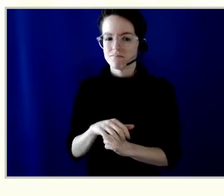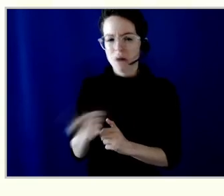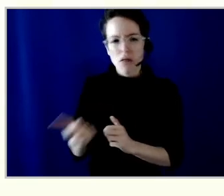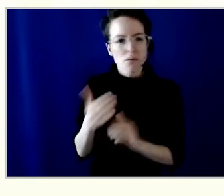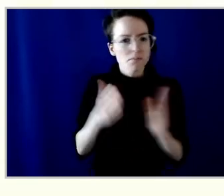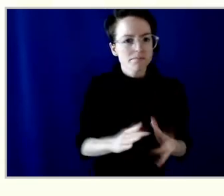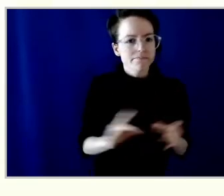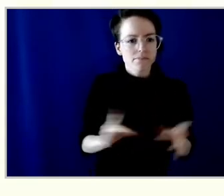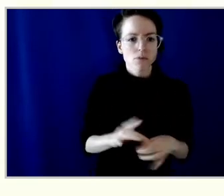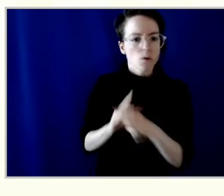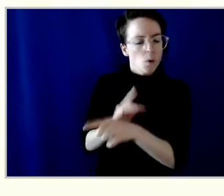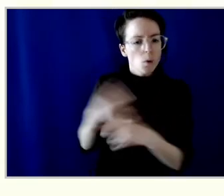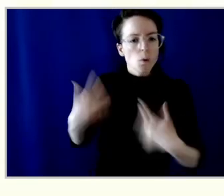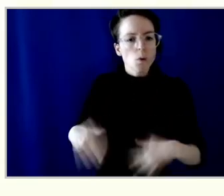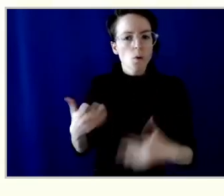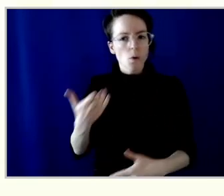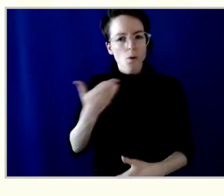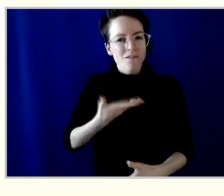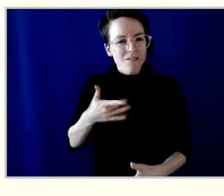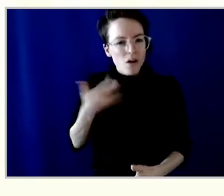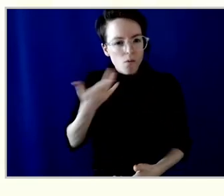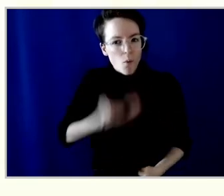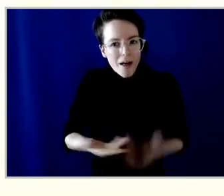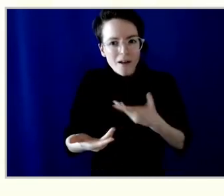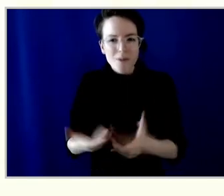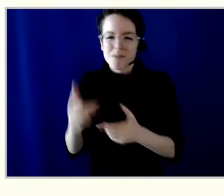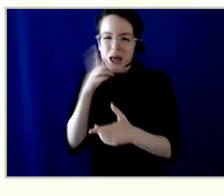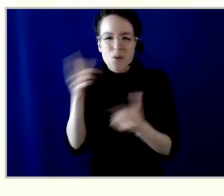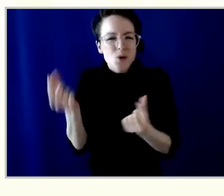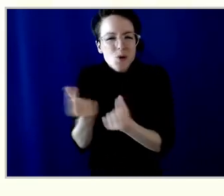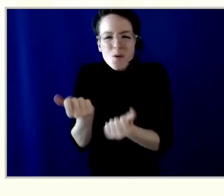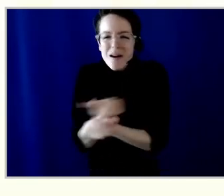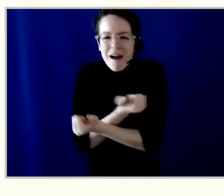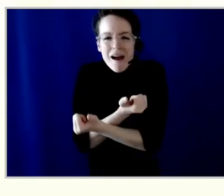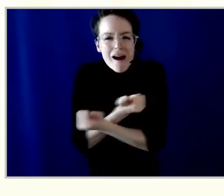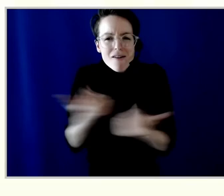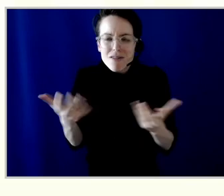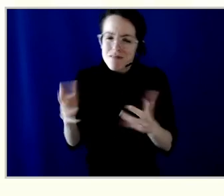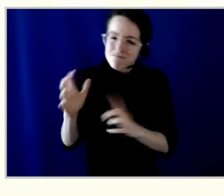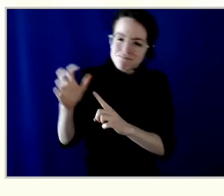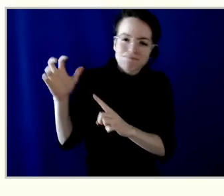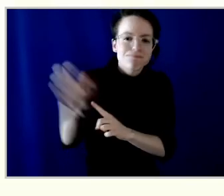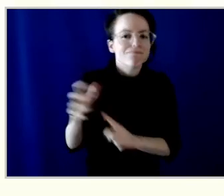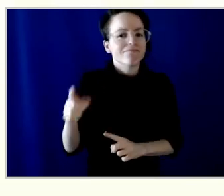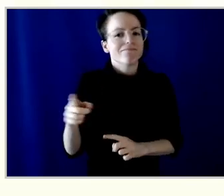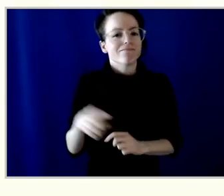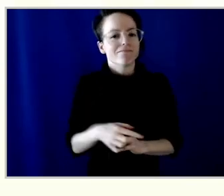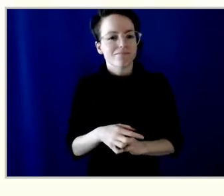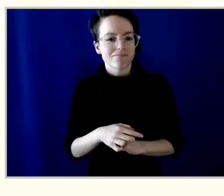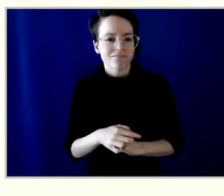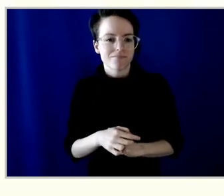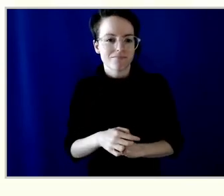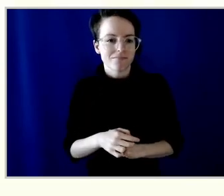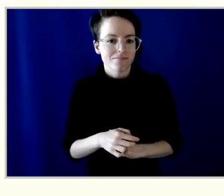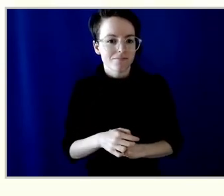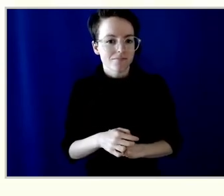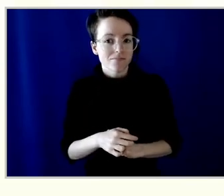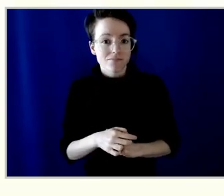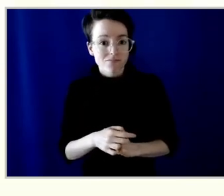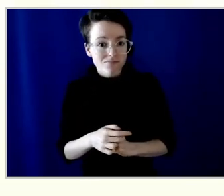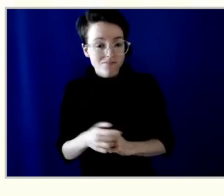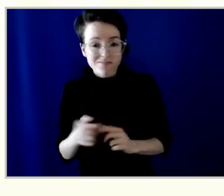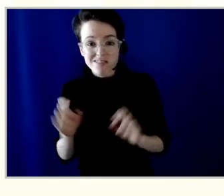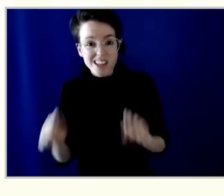they bend over backwards for me and I just I appreciate it more than I can say. To be able to come in here, get an